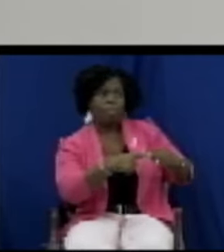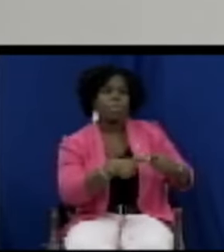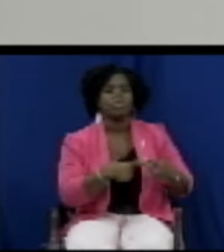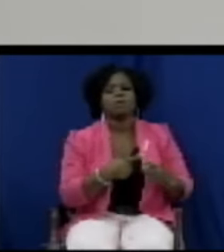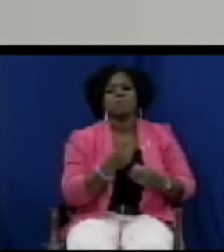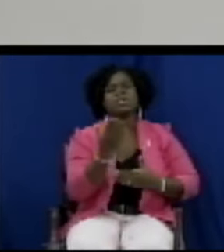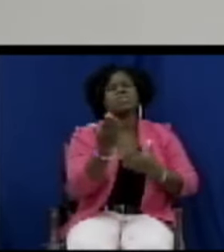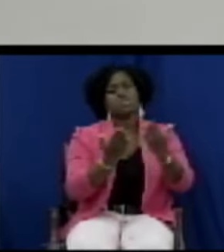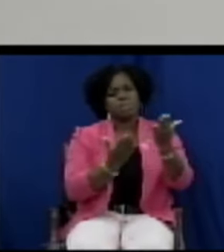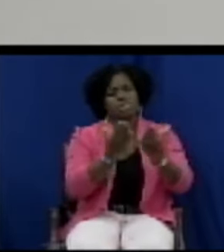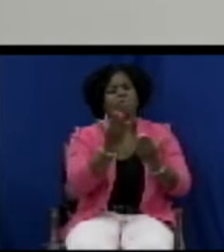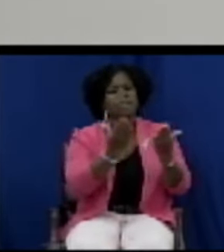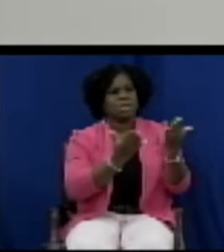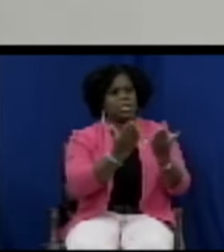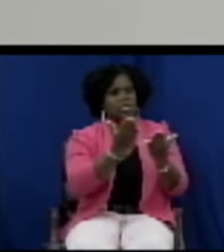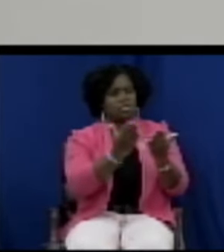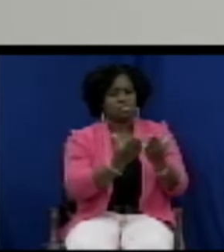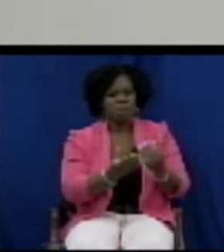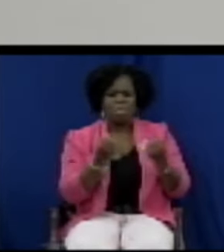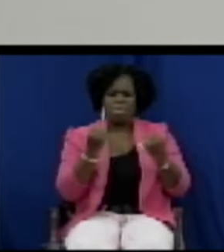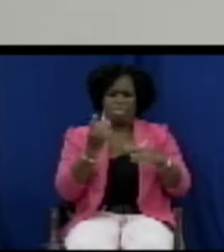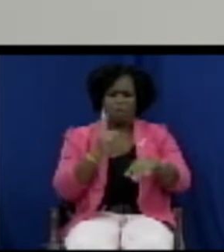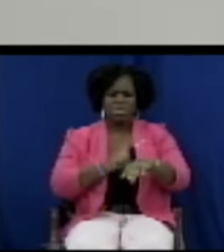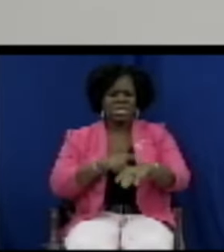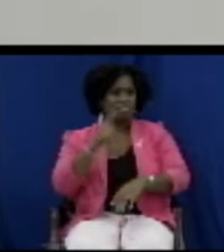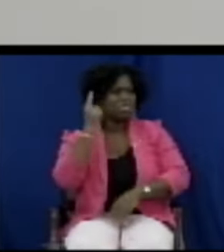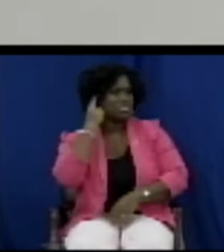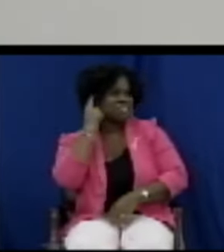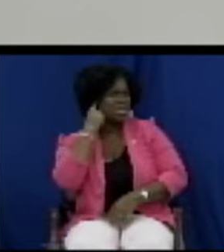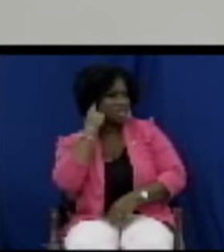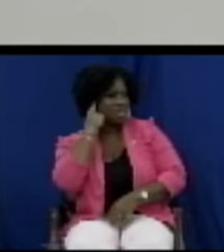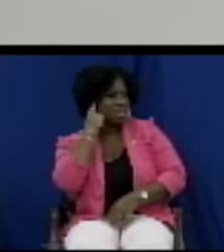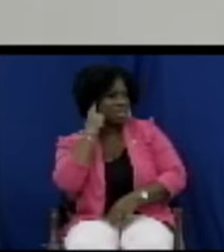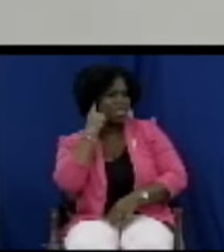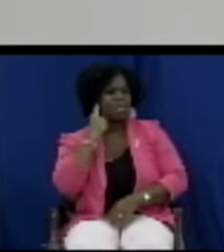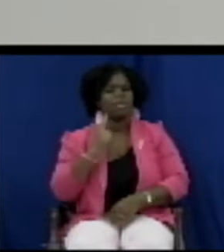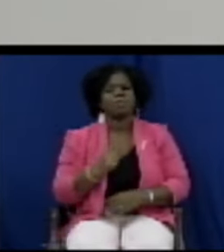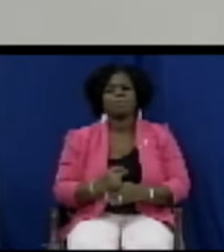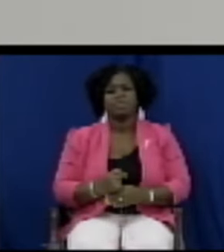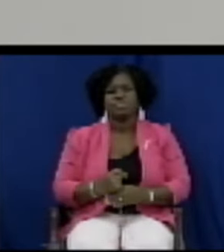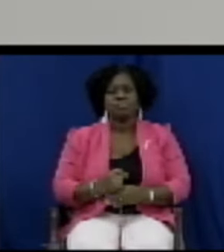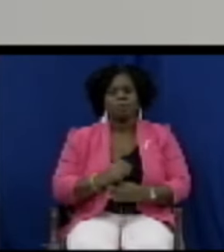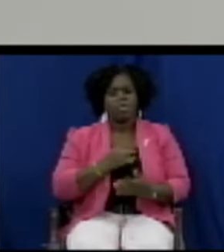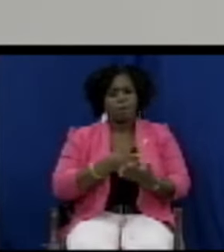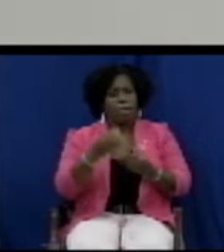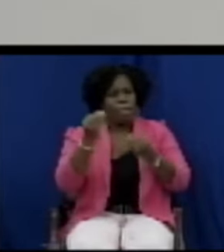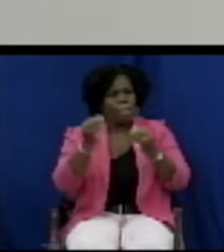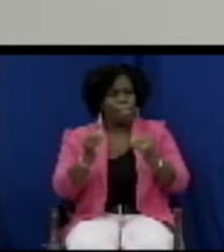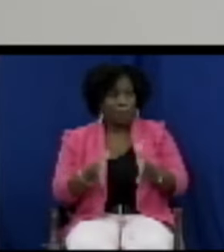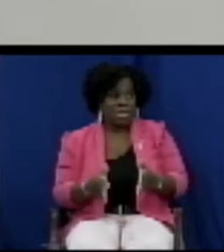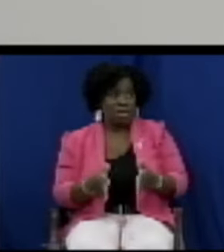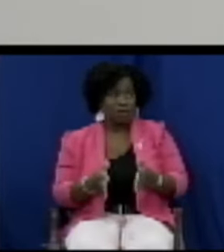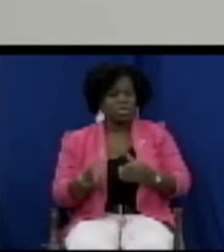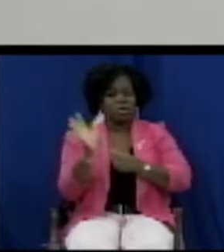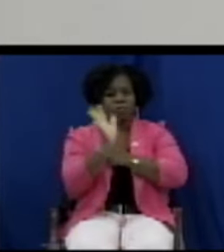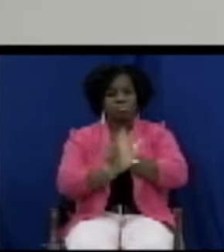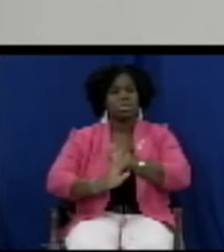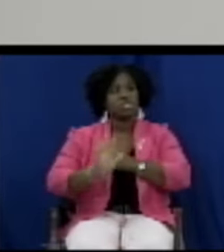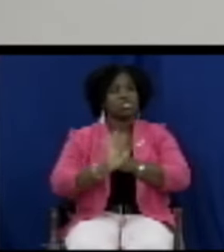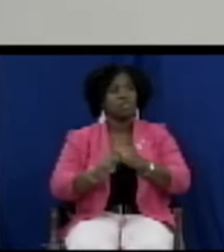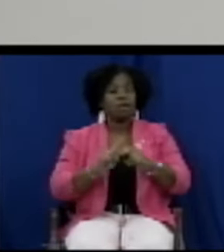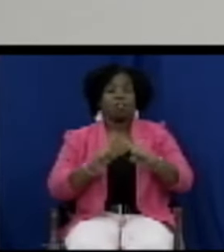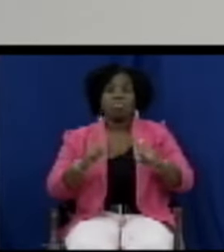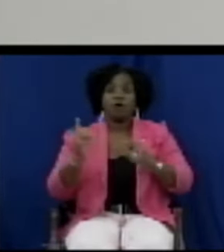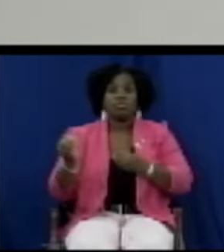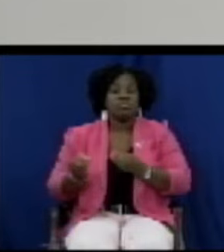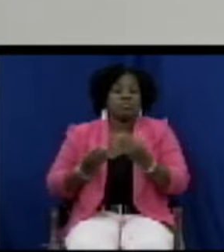about consumer protection most of us think about goods only but the provision of service is